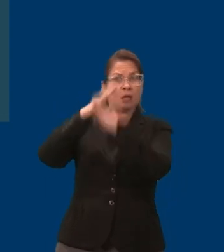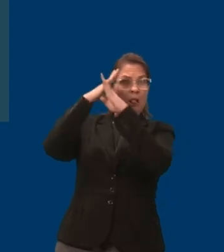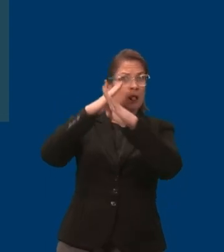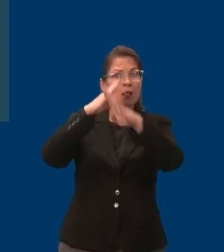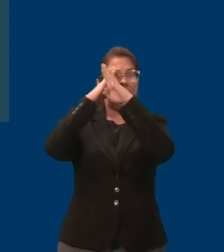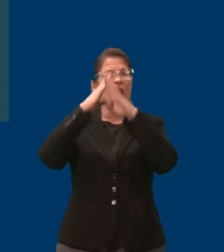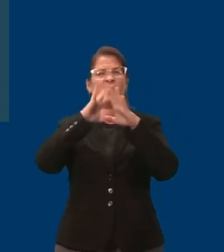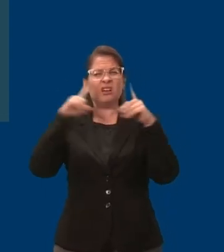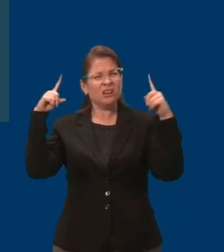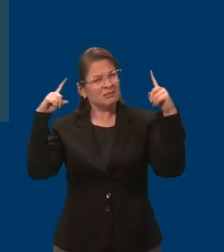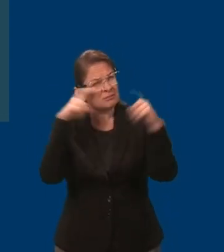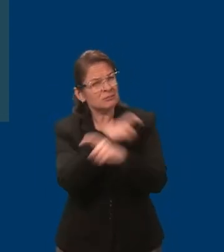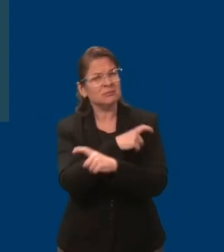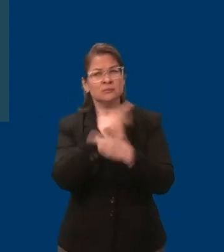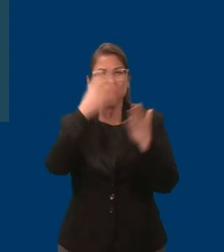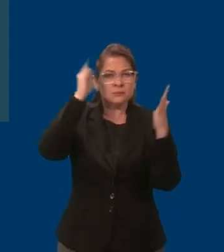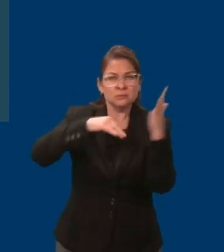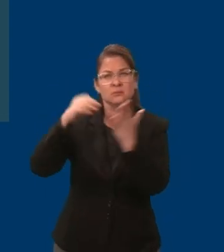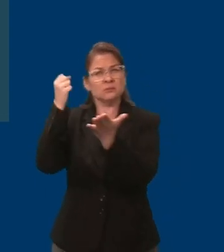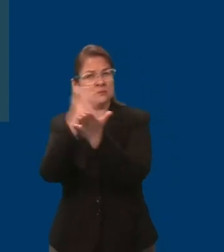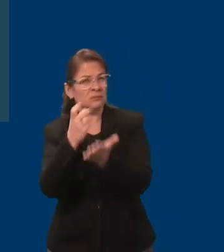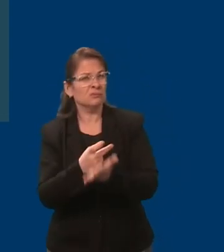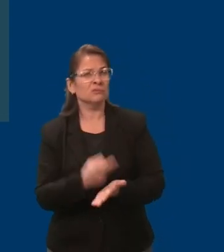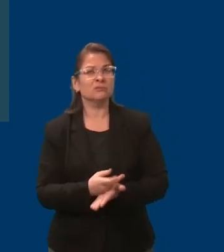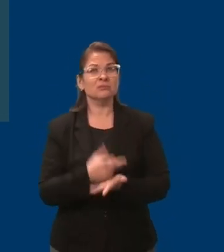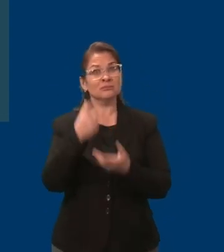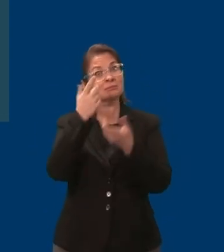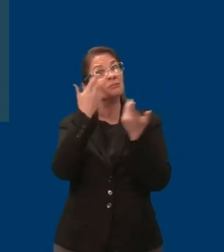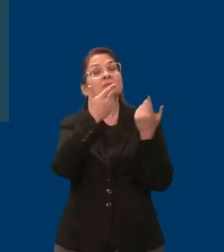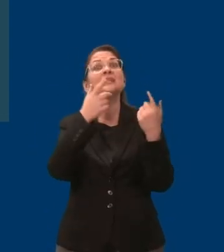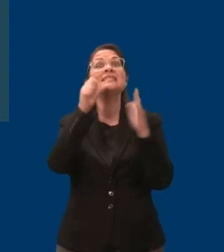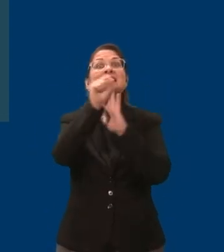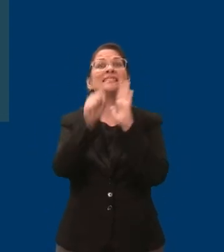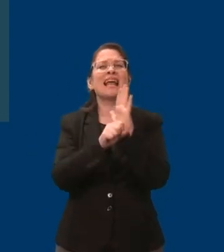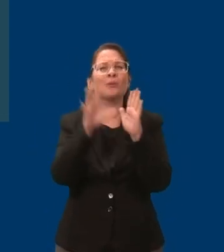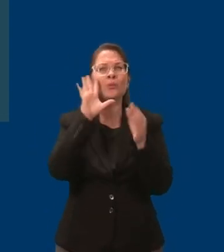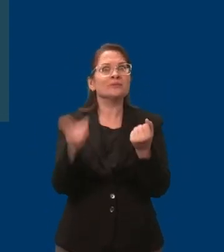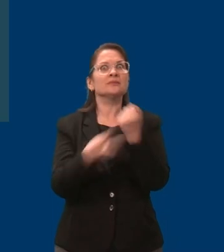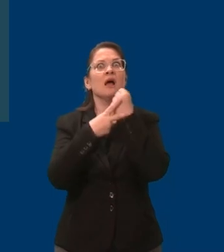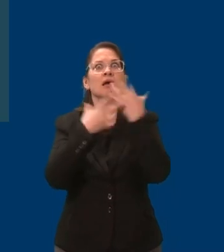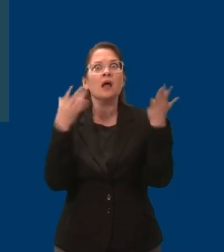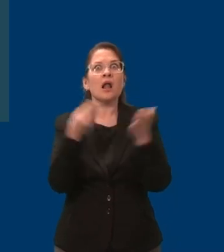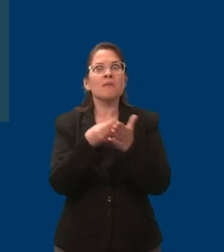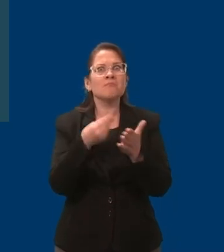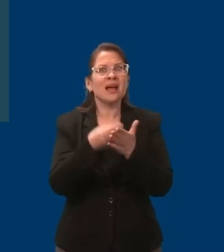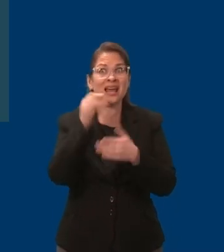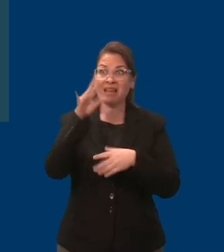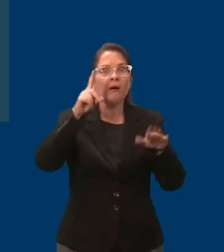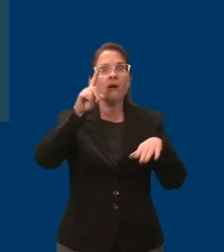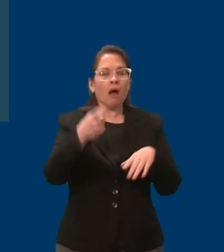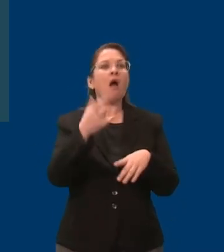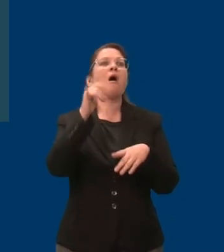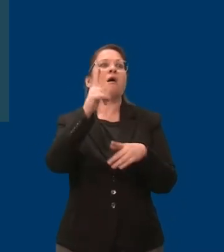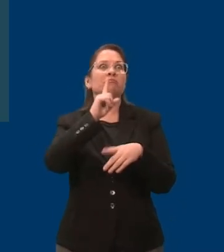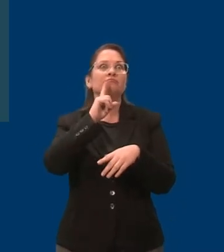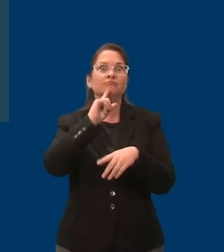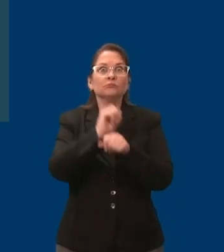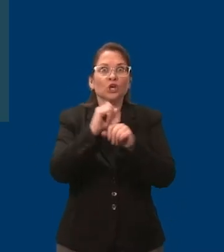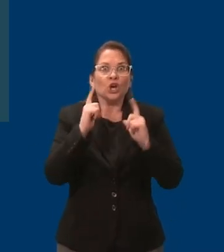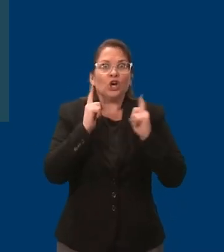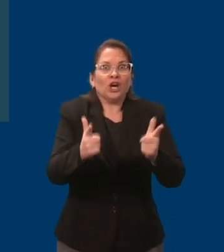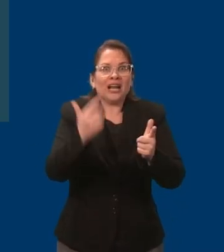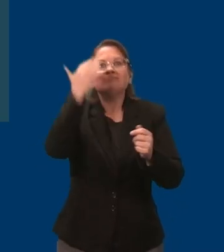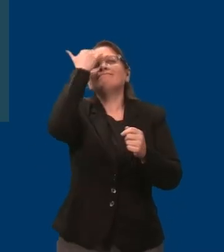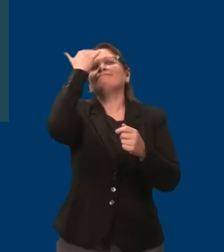the state would save money in the long term on the cost of families that have to apply for medical assistance, even with primary coverage. As a parent